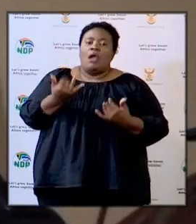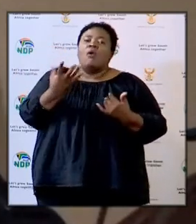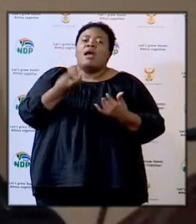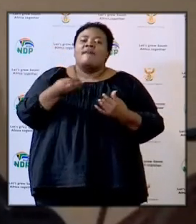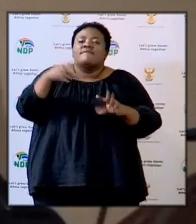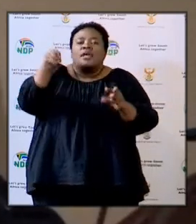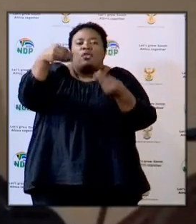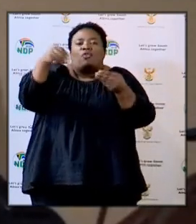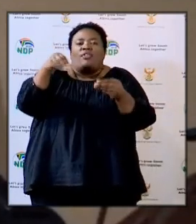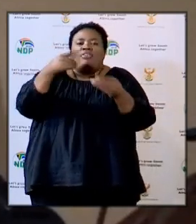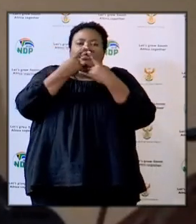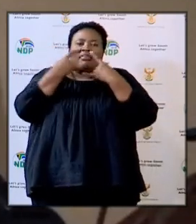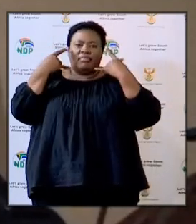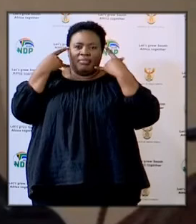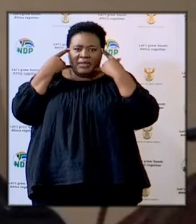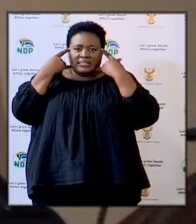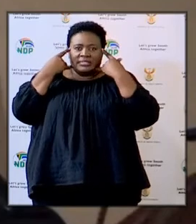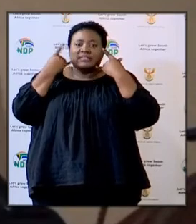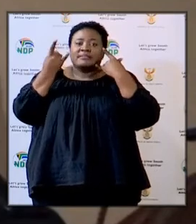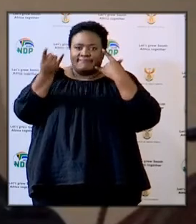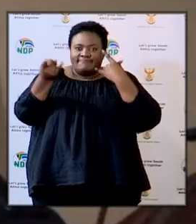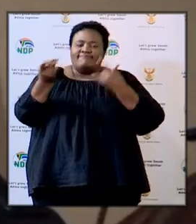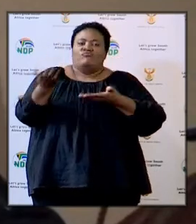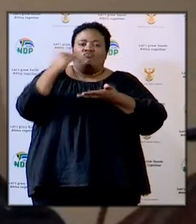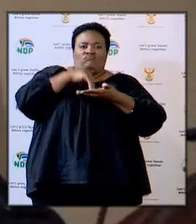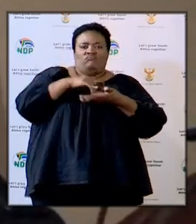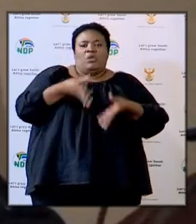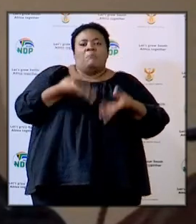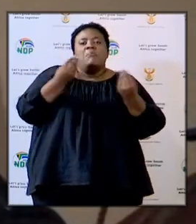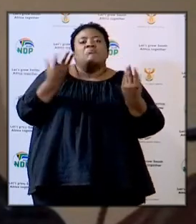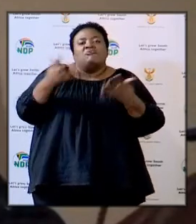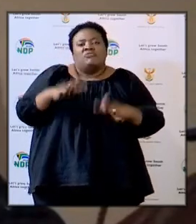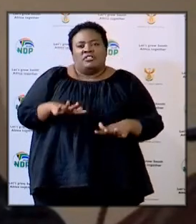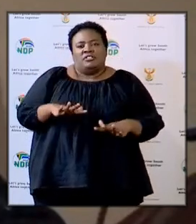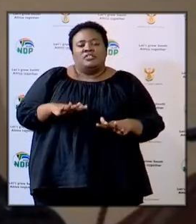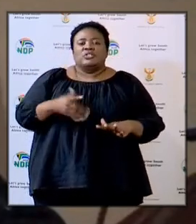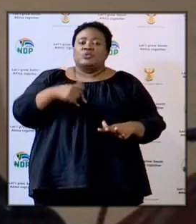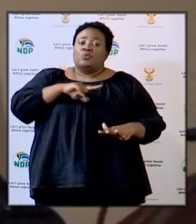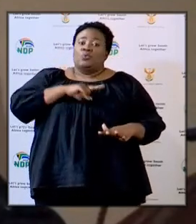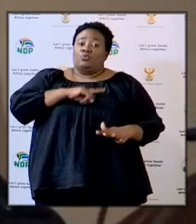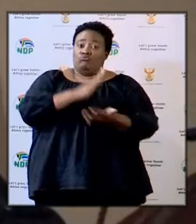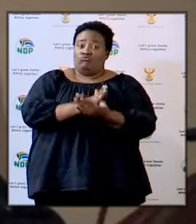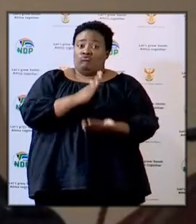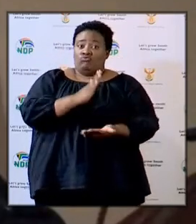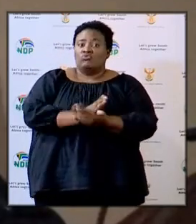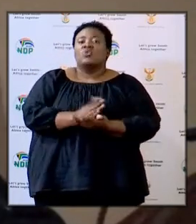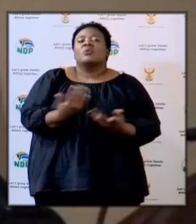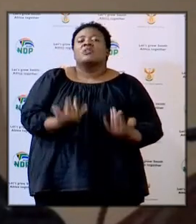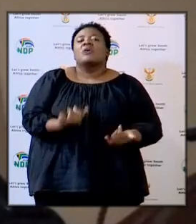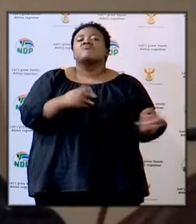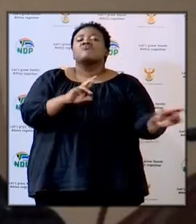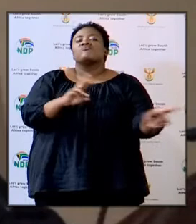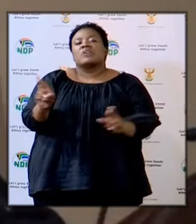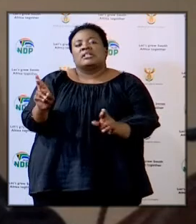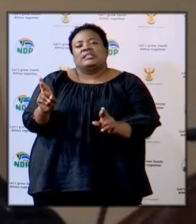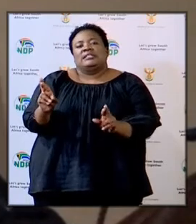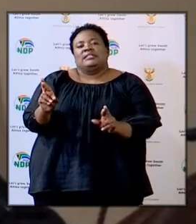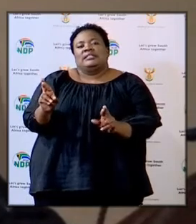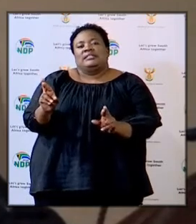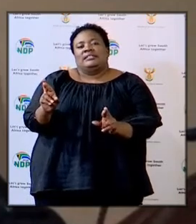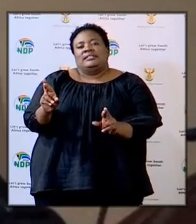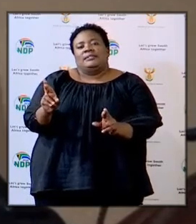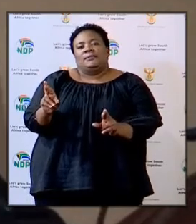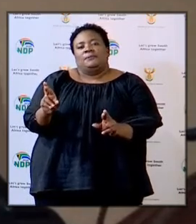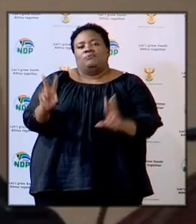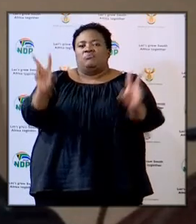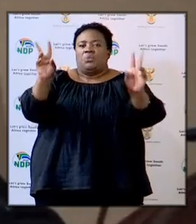masks have arrived and have been delivered and we are quite sure now that we are red when it comes